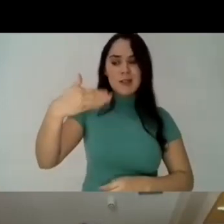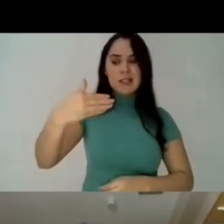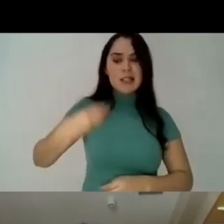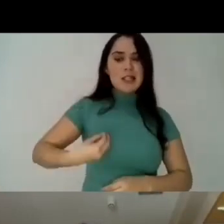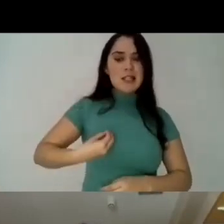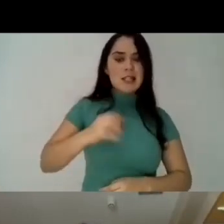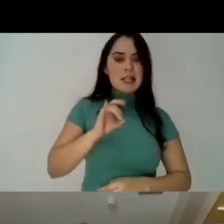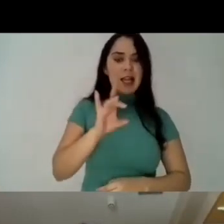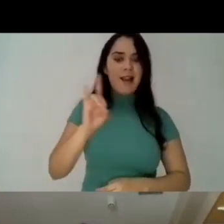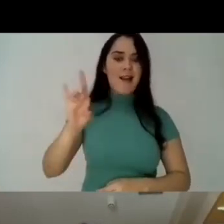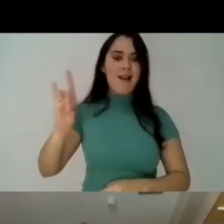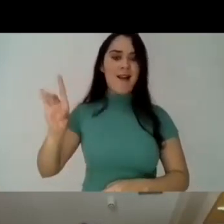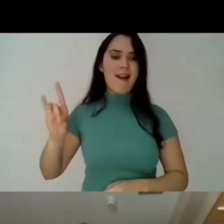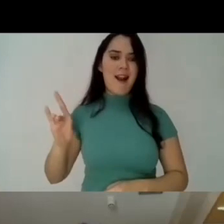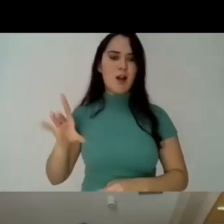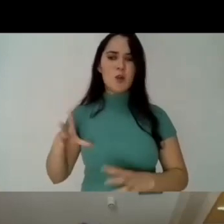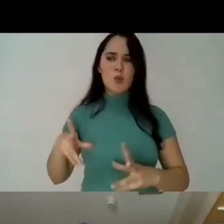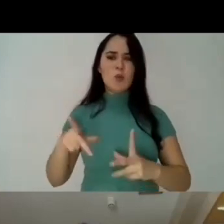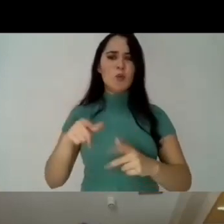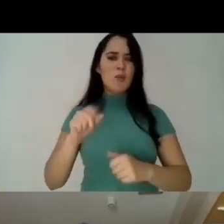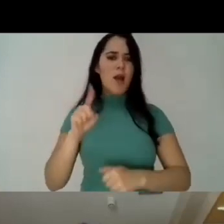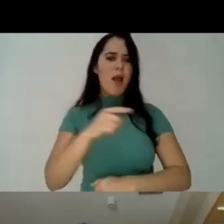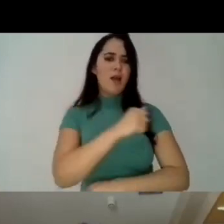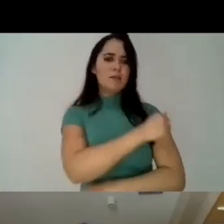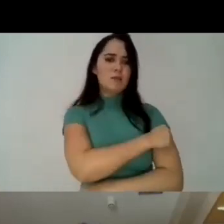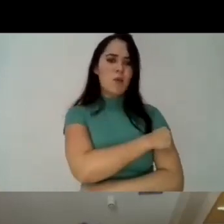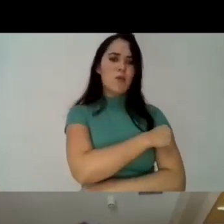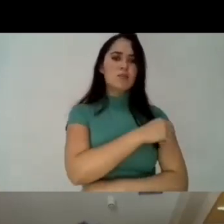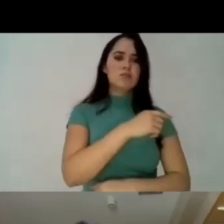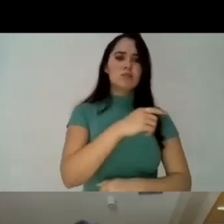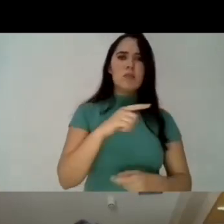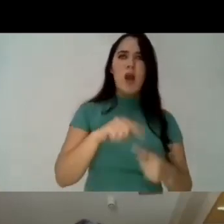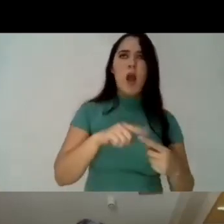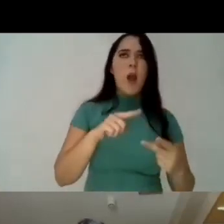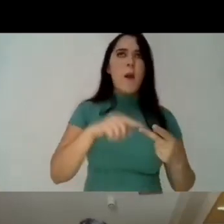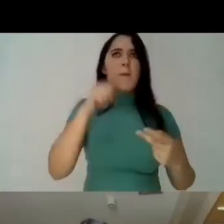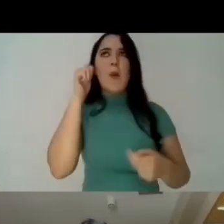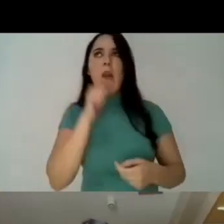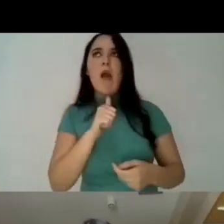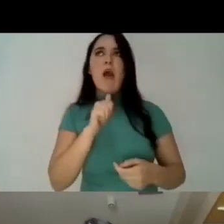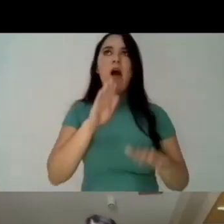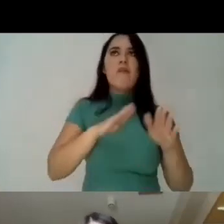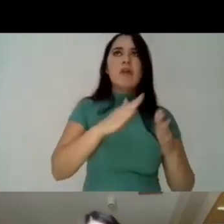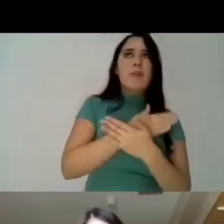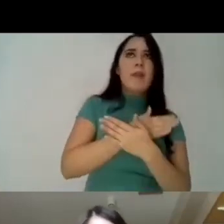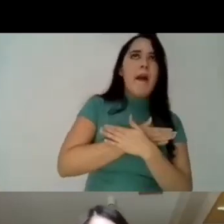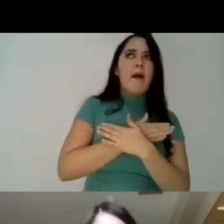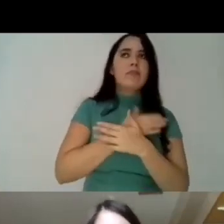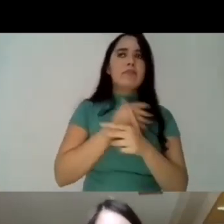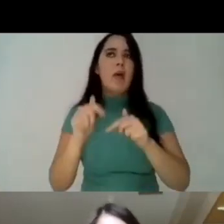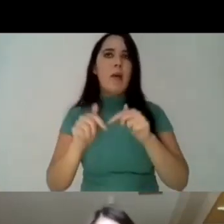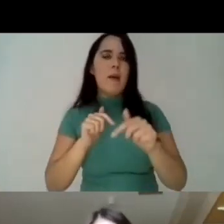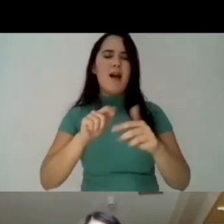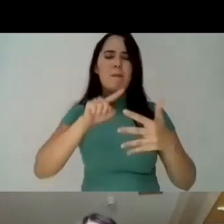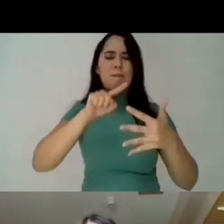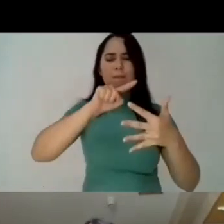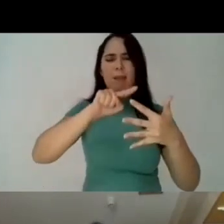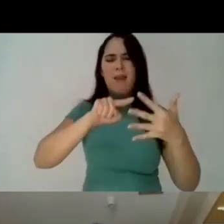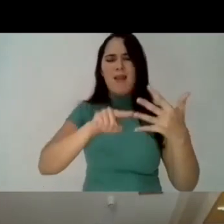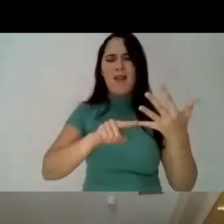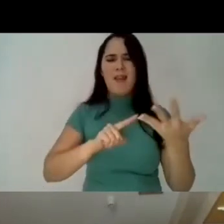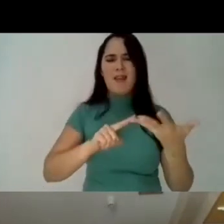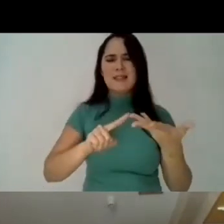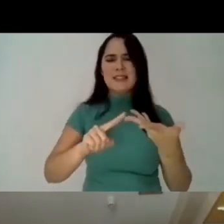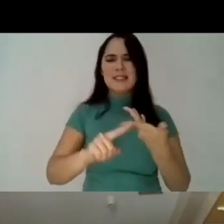i believe that the student movement do have a role with all these issues that uh uh